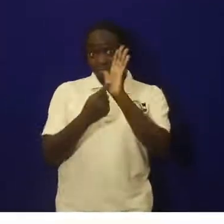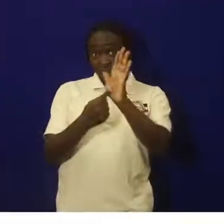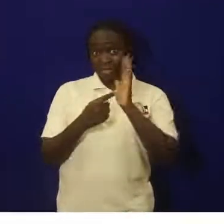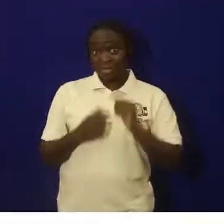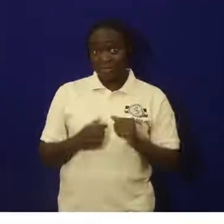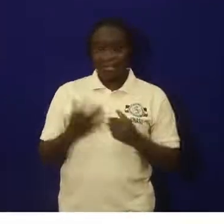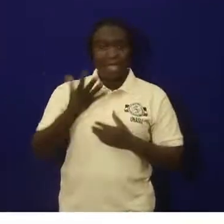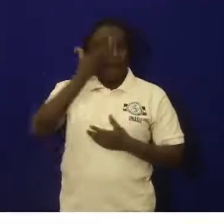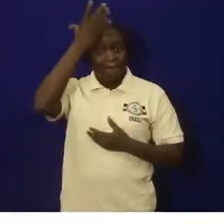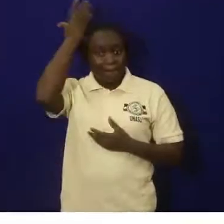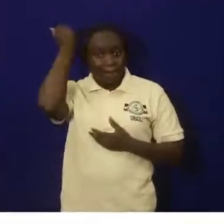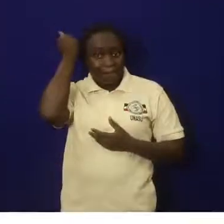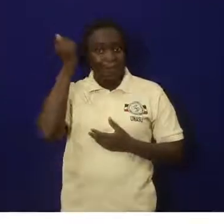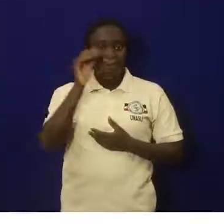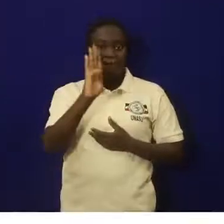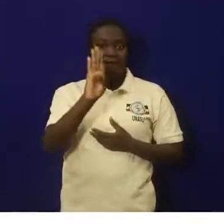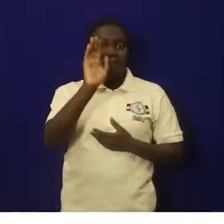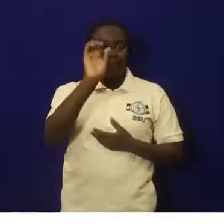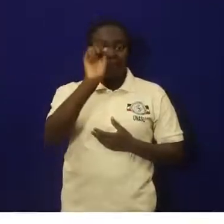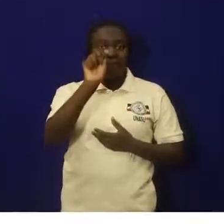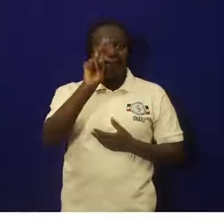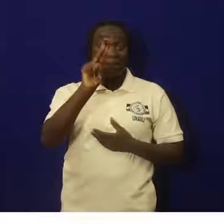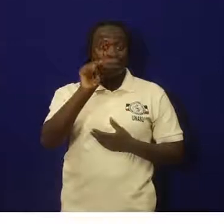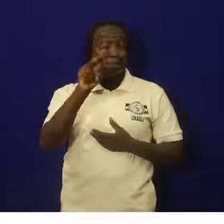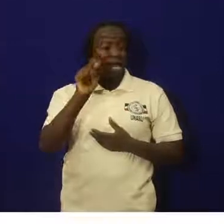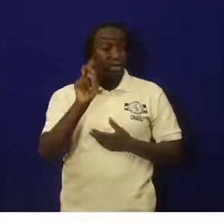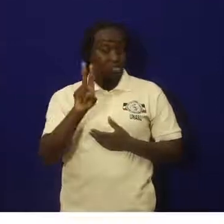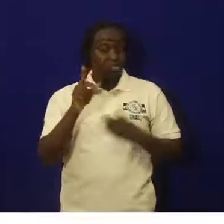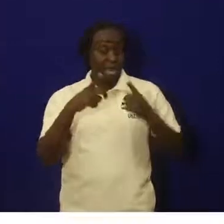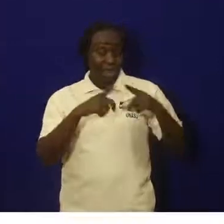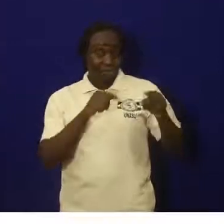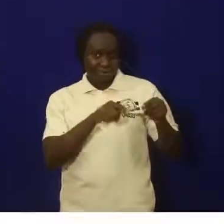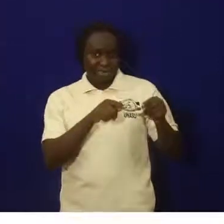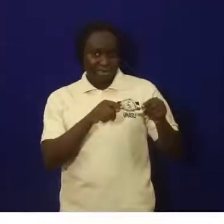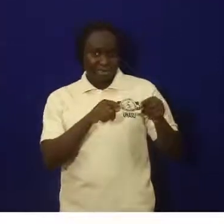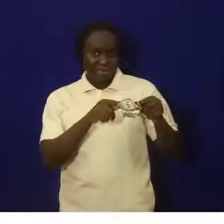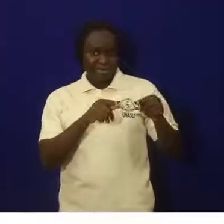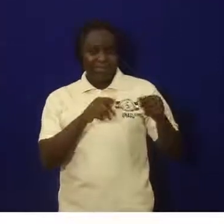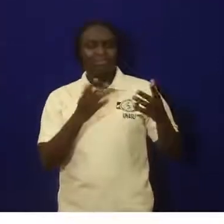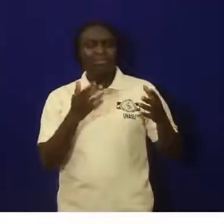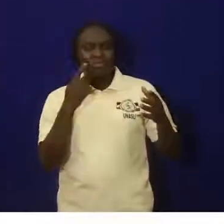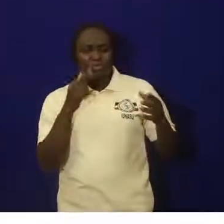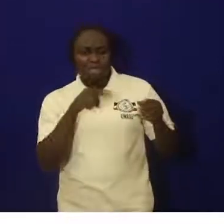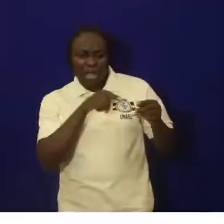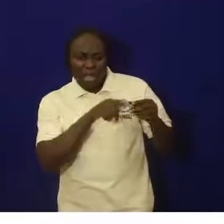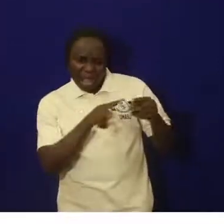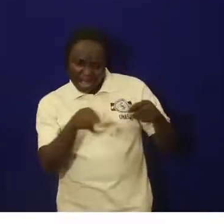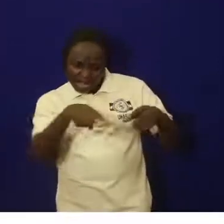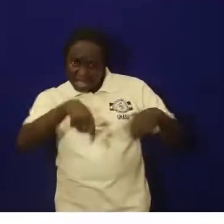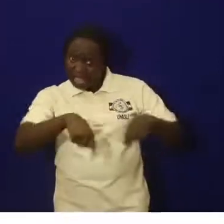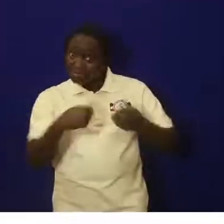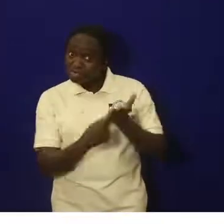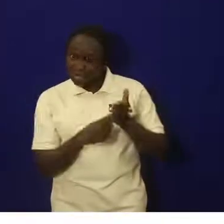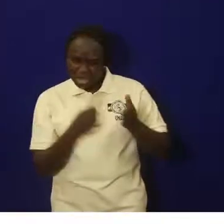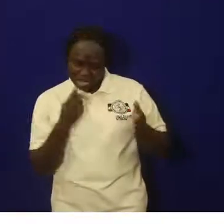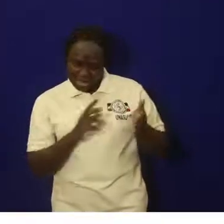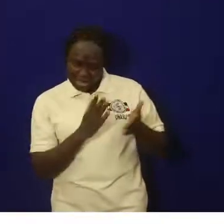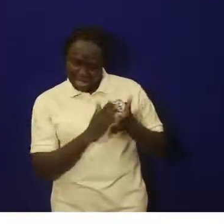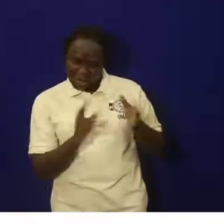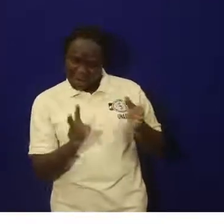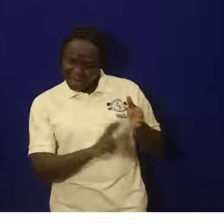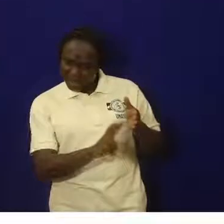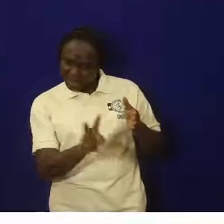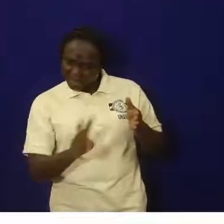the language languages, you can find out that there are similarities in these languages. In Uganda, for example,